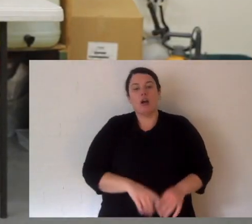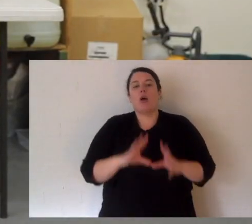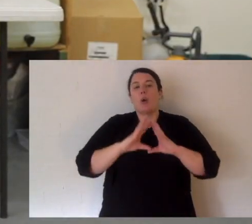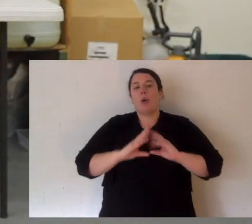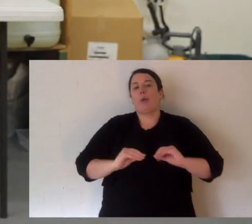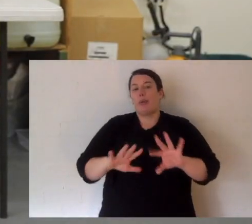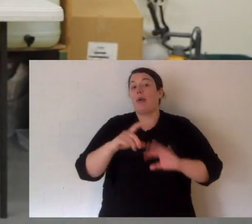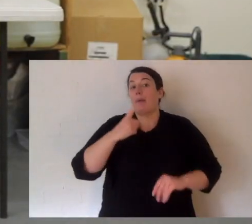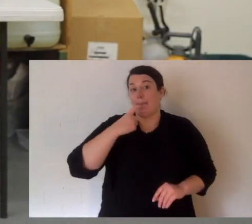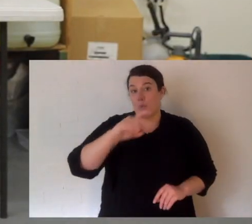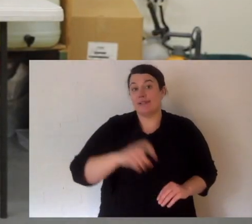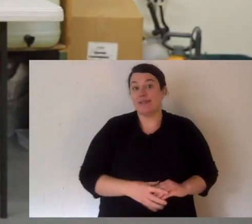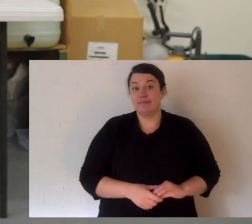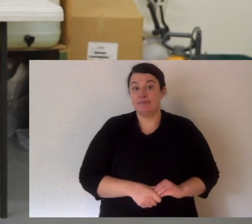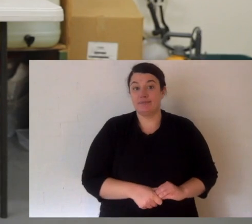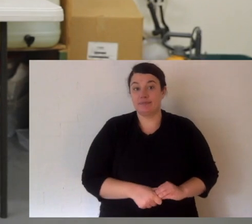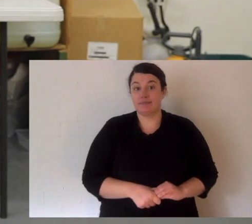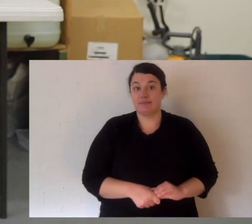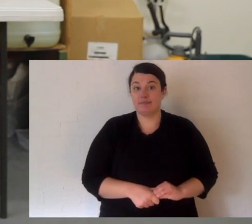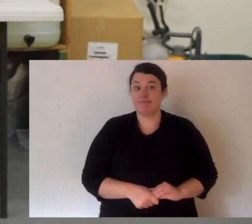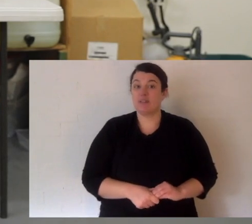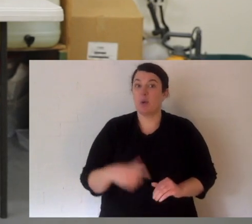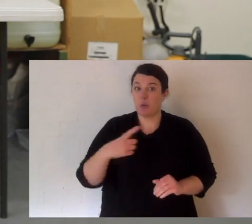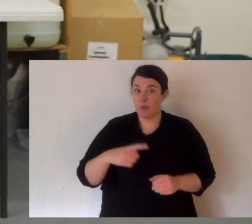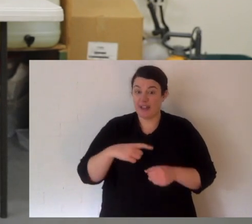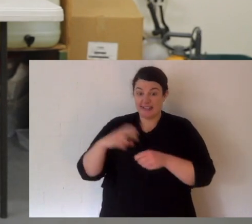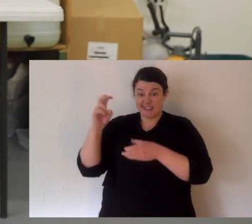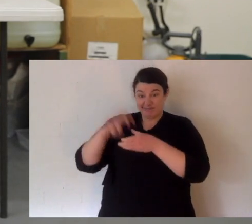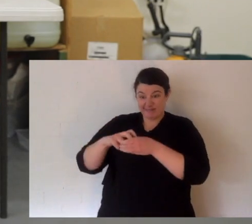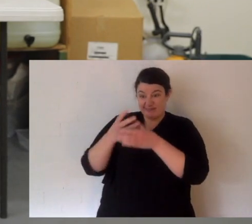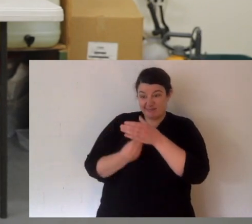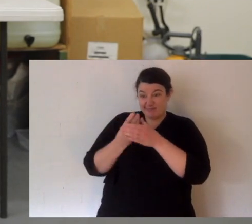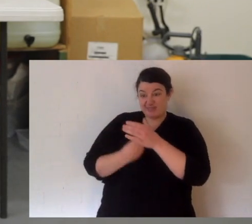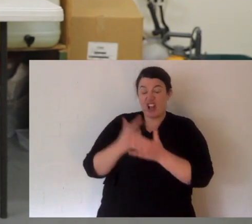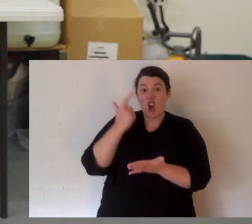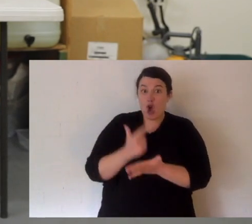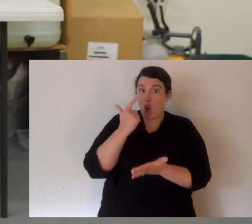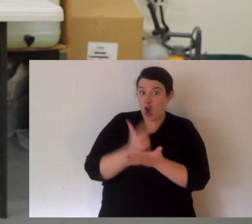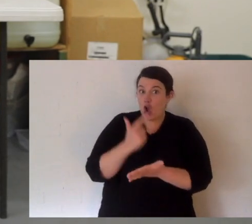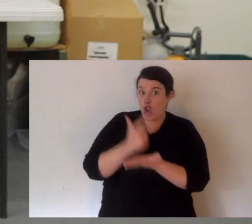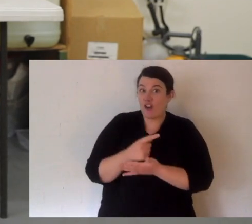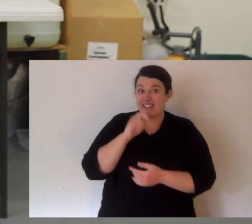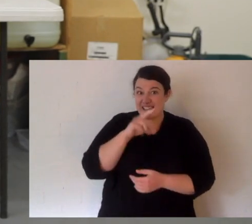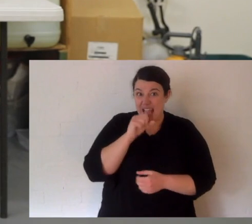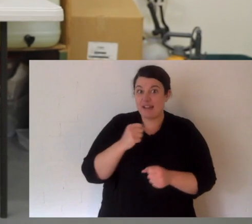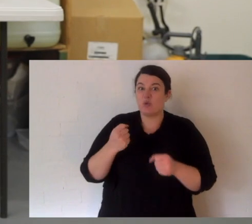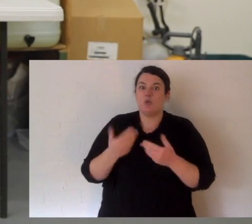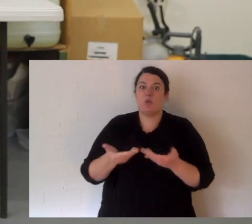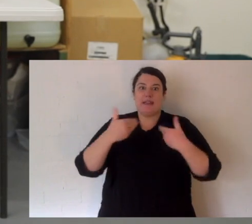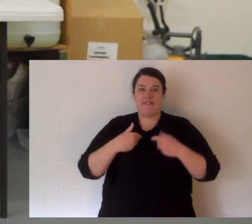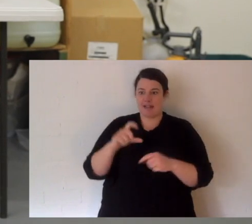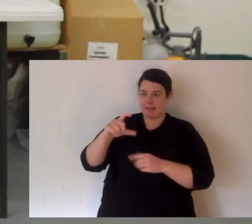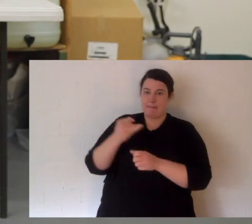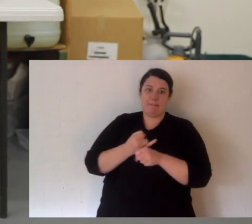a tiger snake and they rank at number four in the world. I don't want to get my hands too close. I don't want venom on my